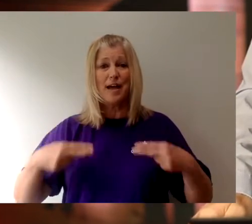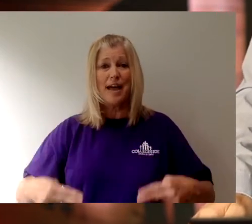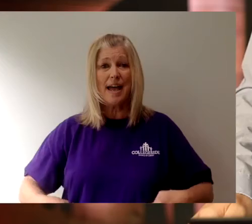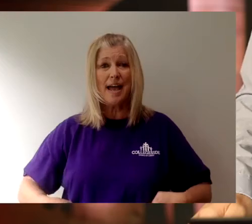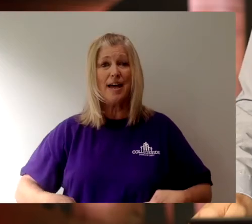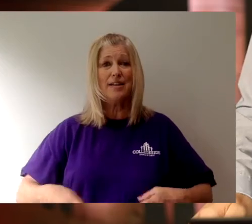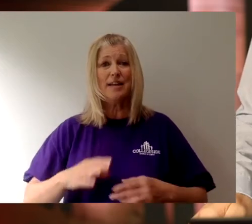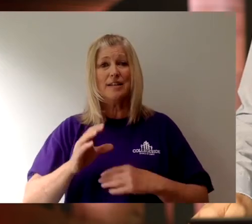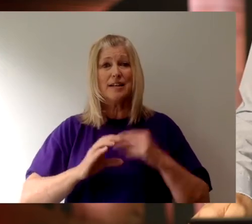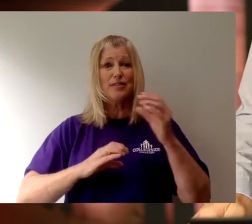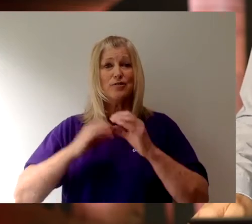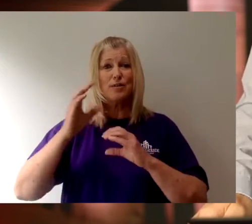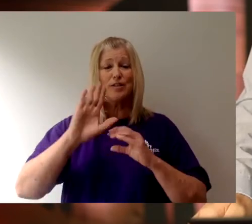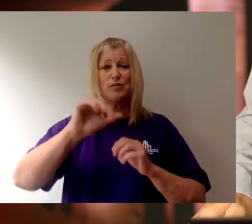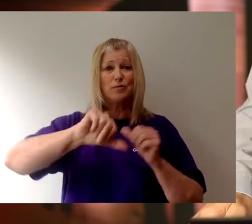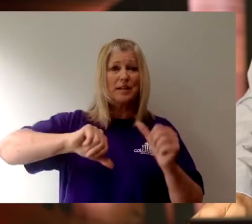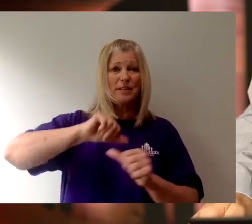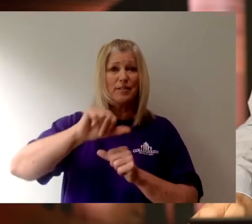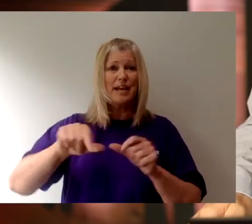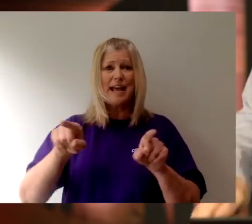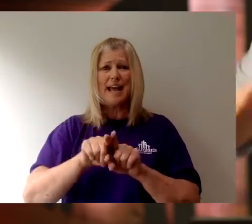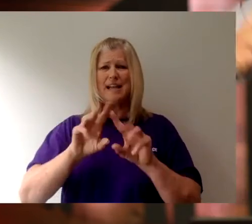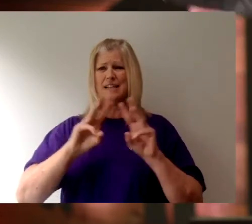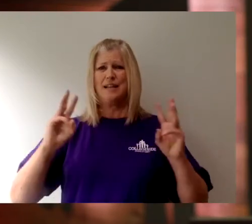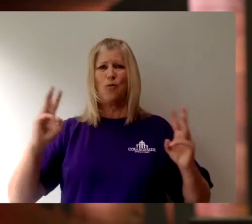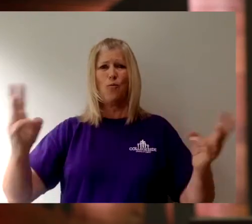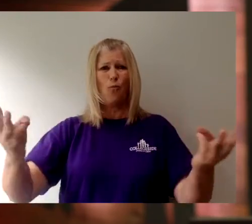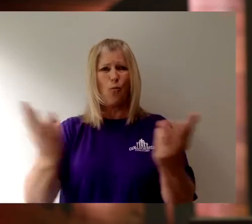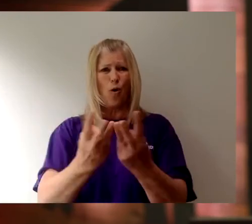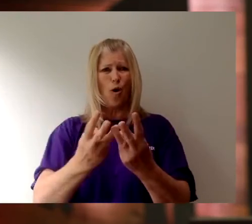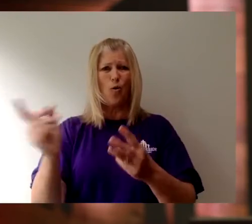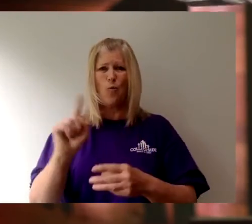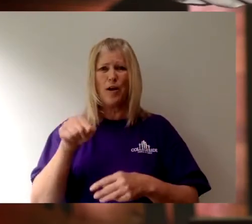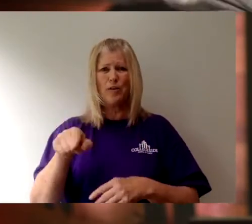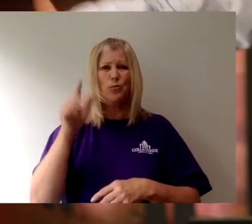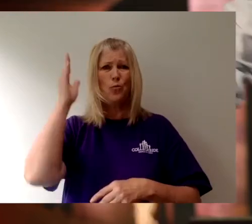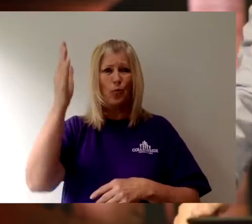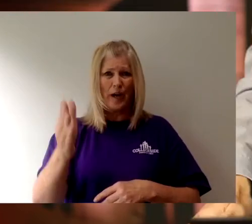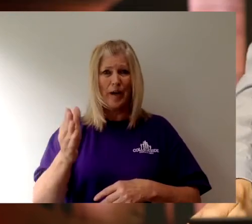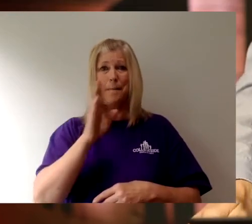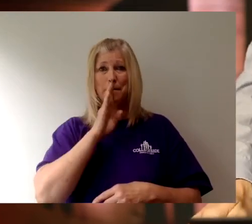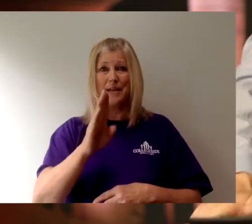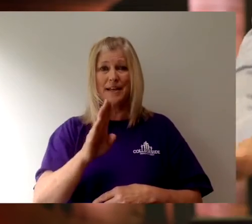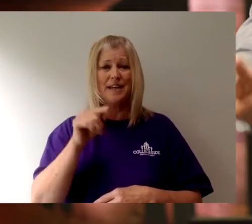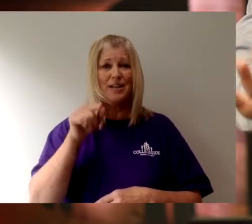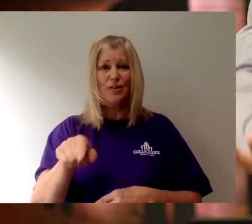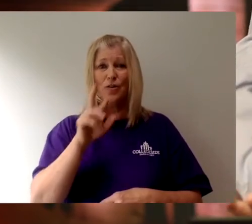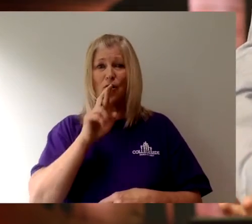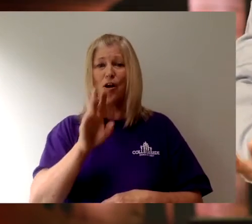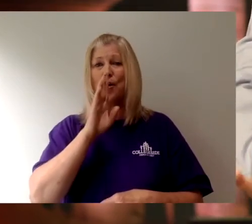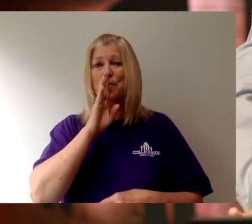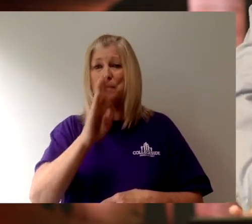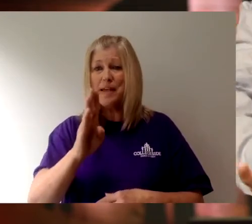construction of your relationships as the boundary for where you will be. You are